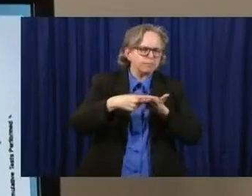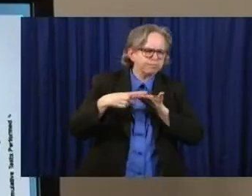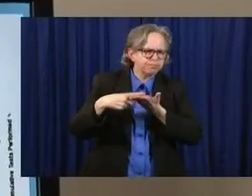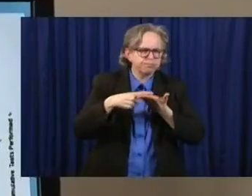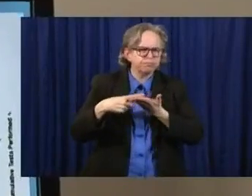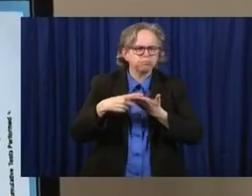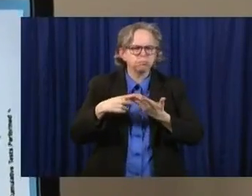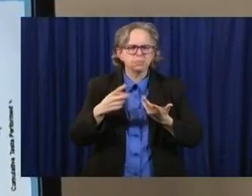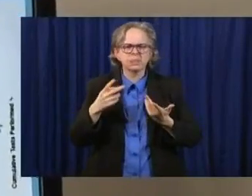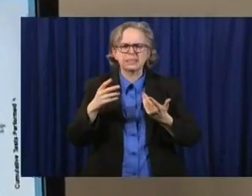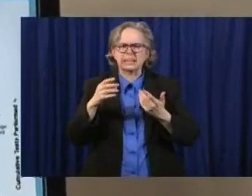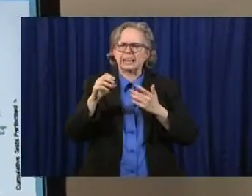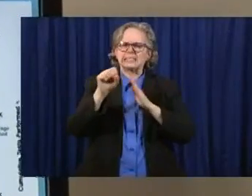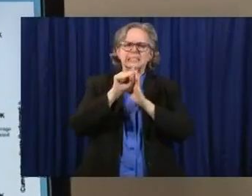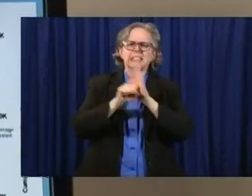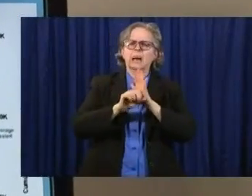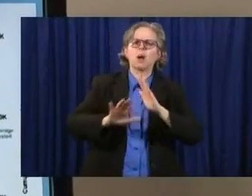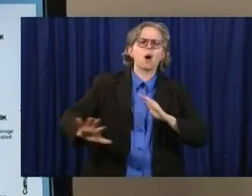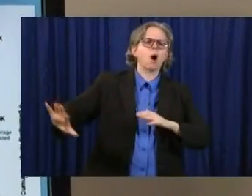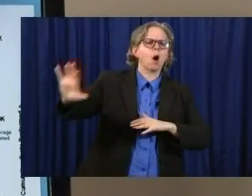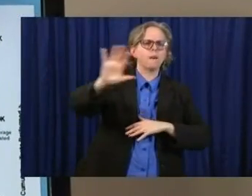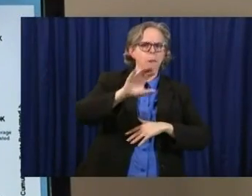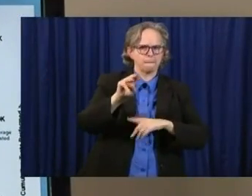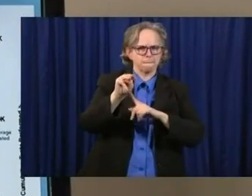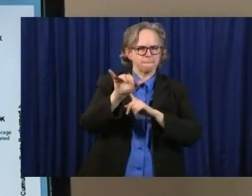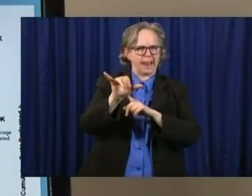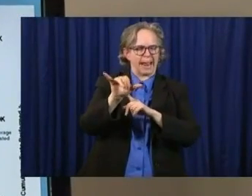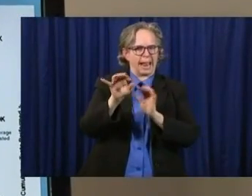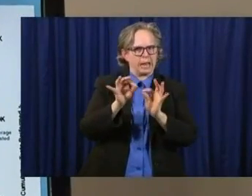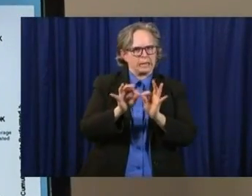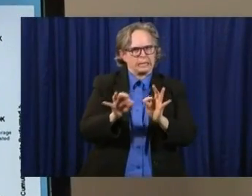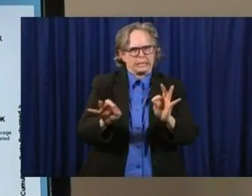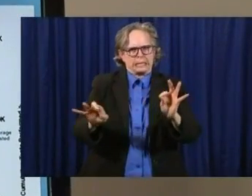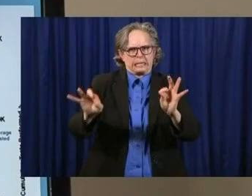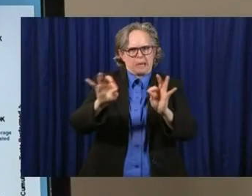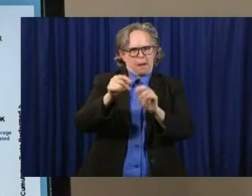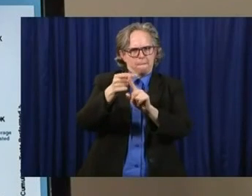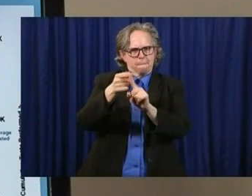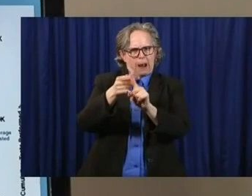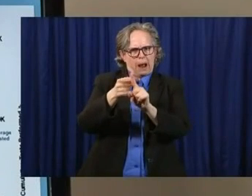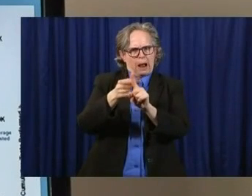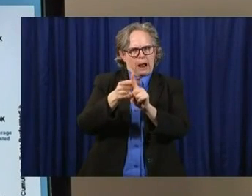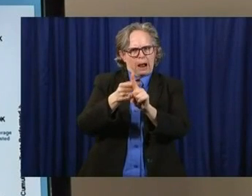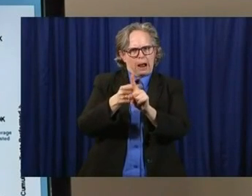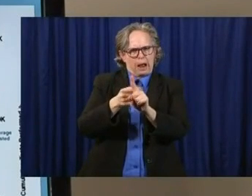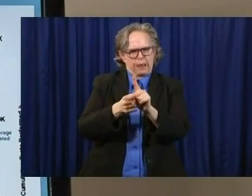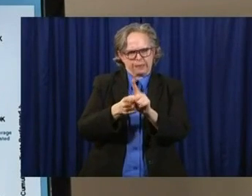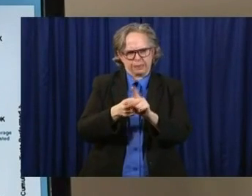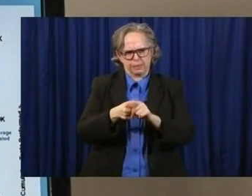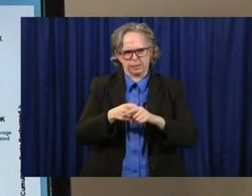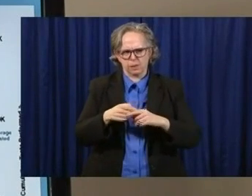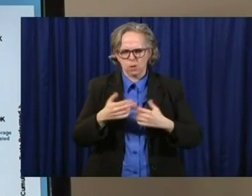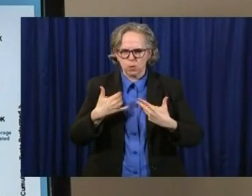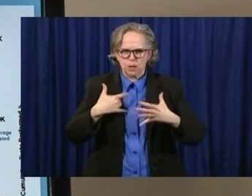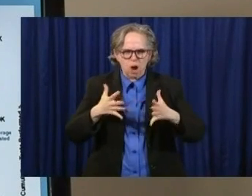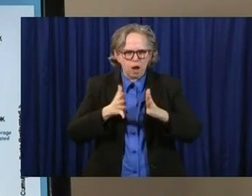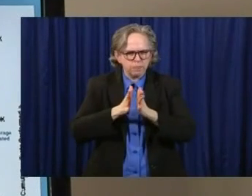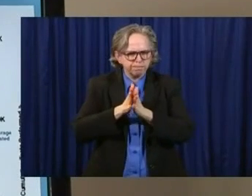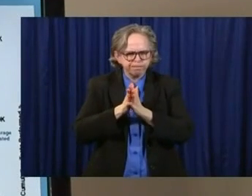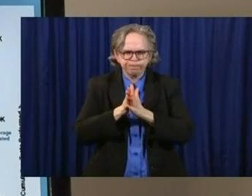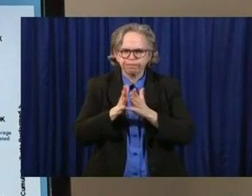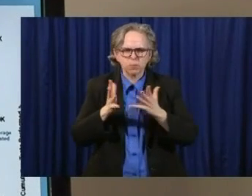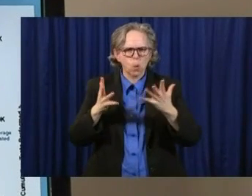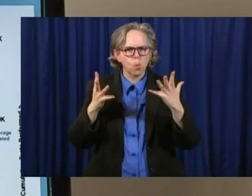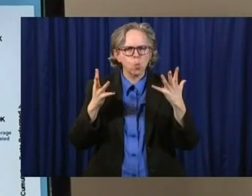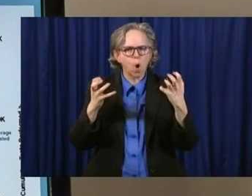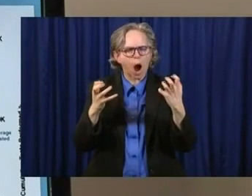feel that the month of May is going to be a big month of movement in the world of testing. And we certainly are pushing to be at the front end of that. We